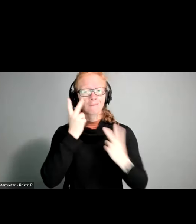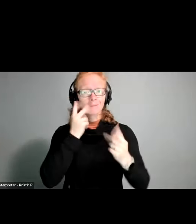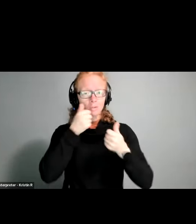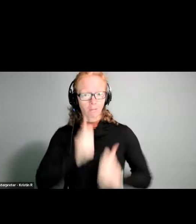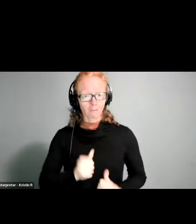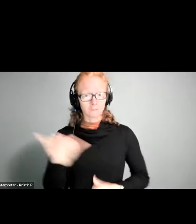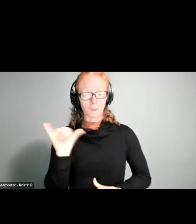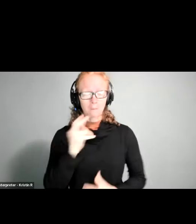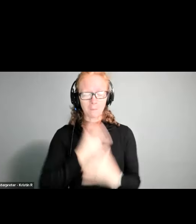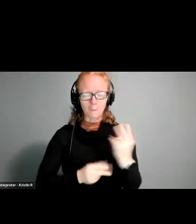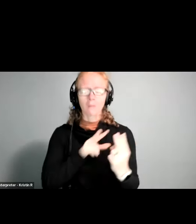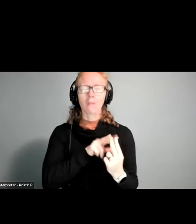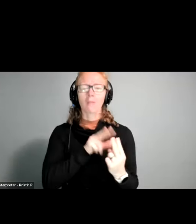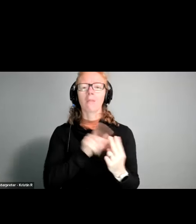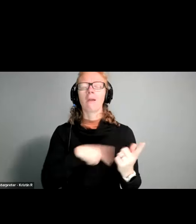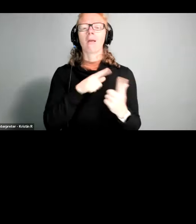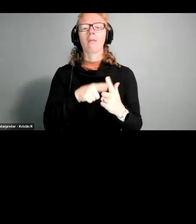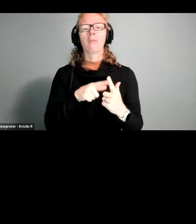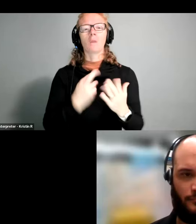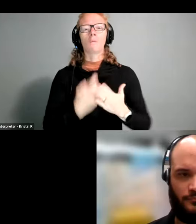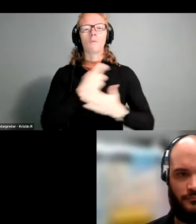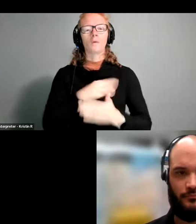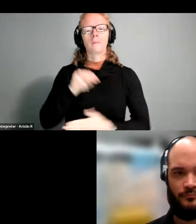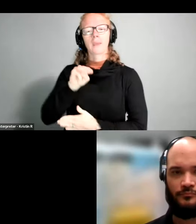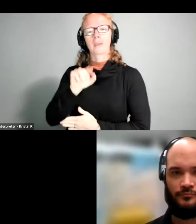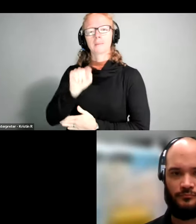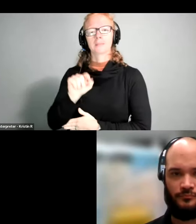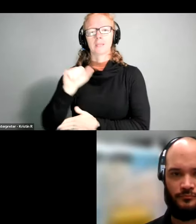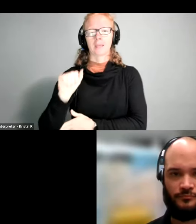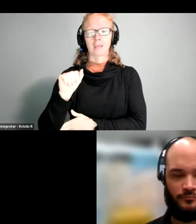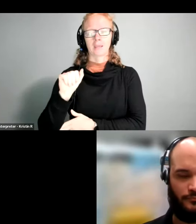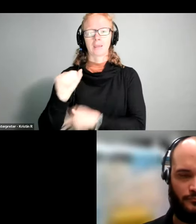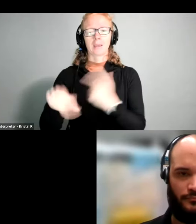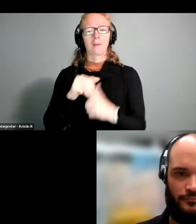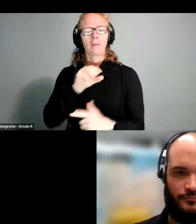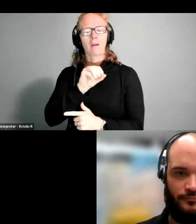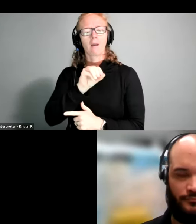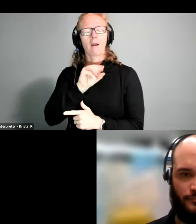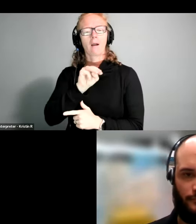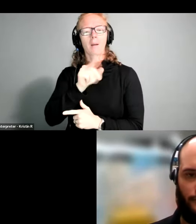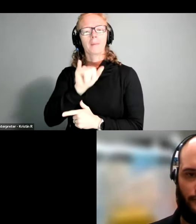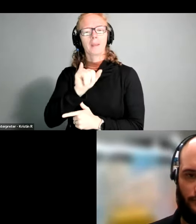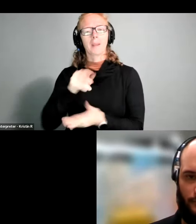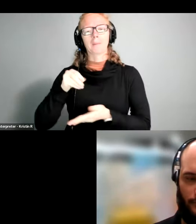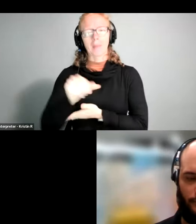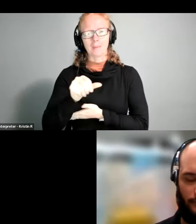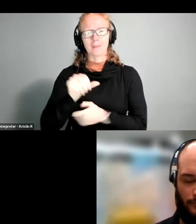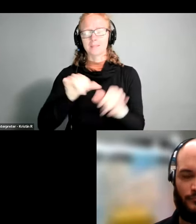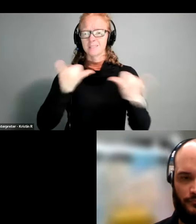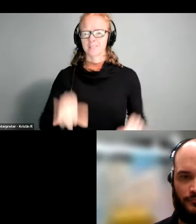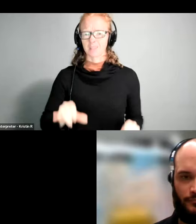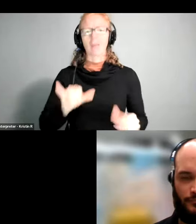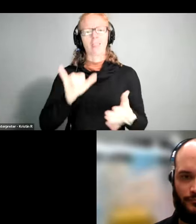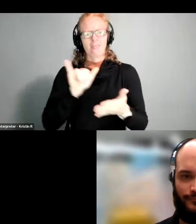special overview from the mta on their new omni payment system which is relevant for everyone